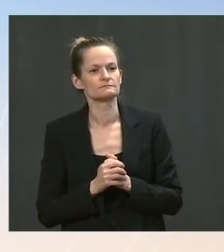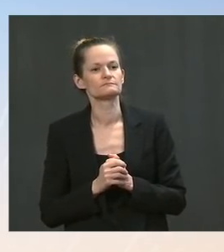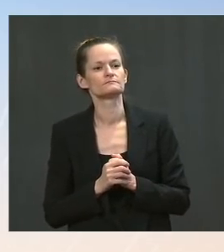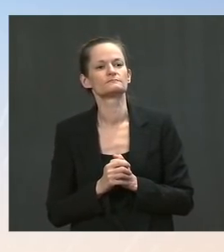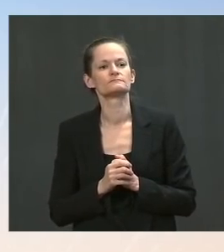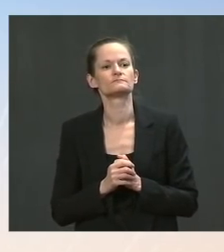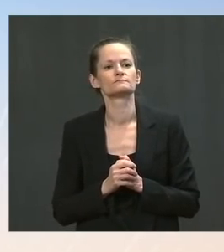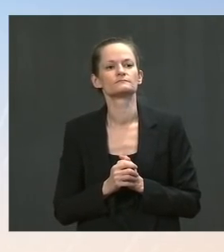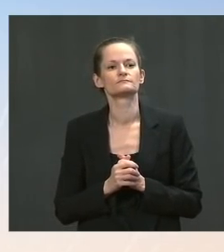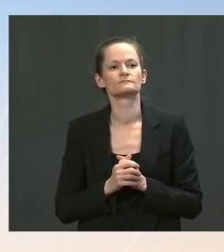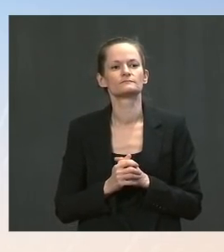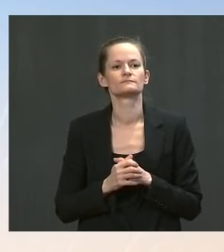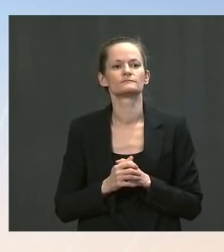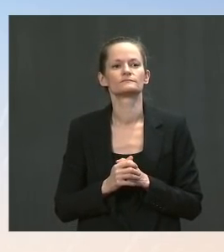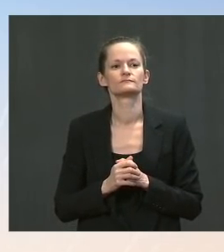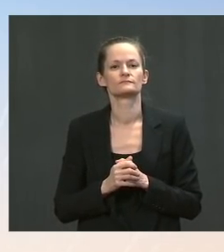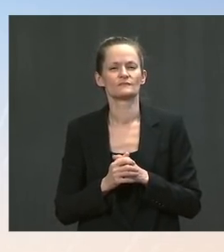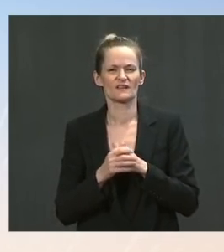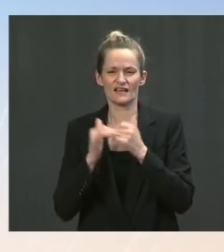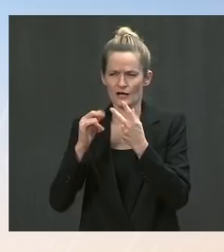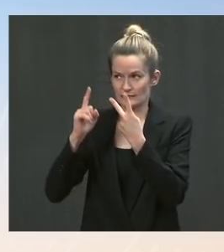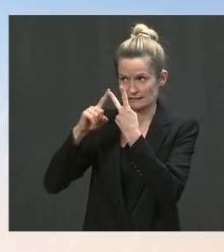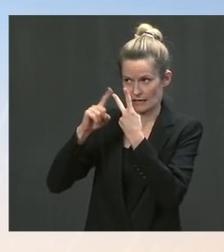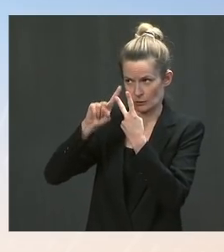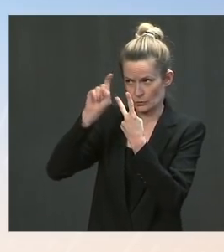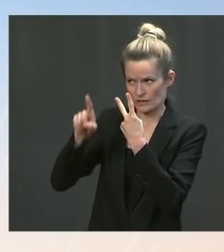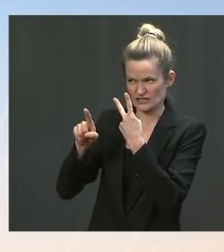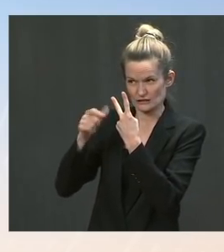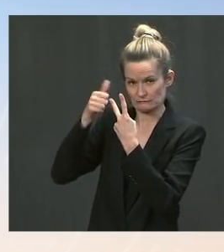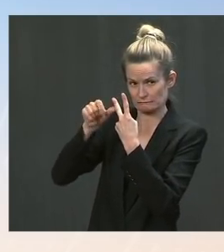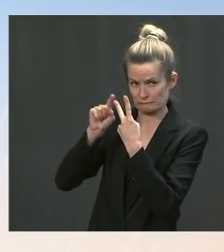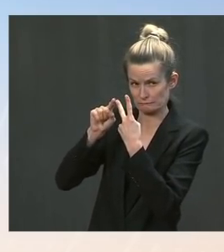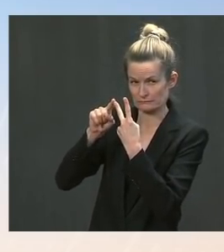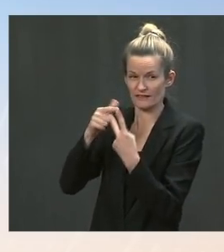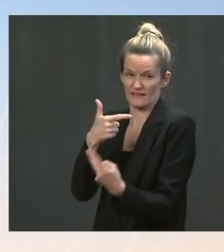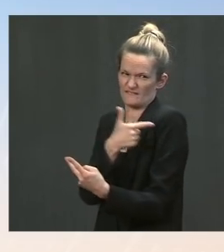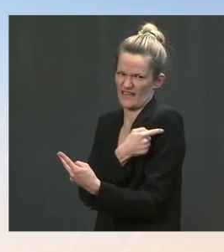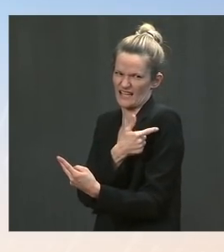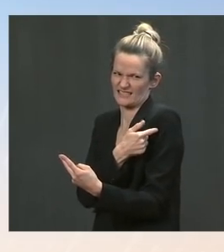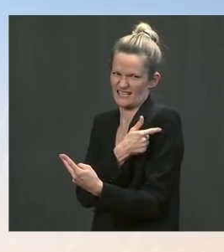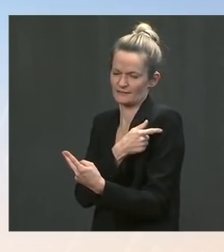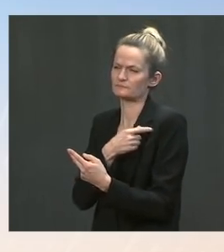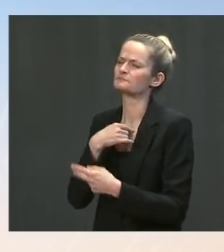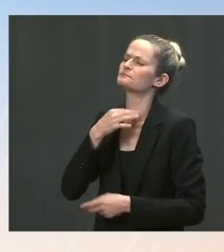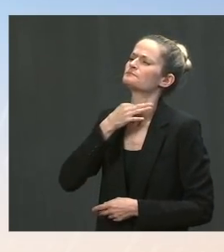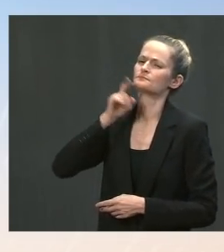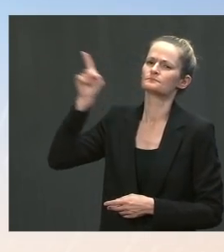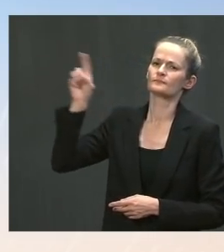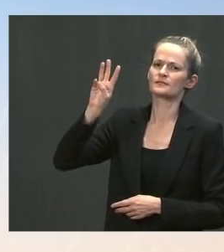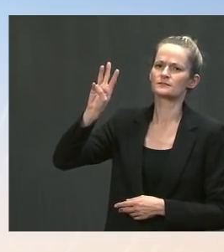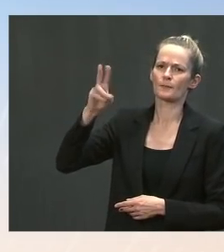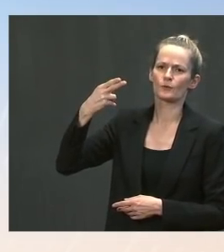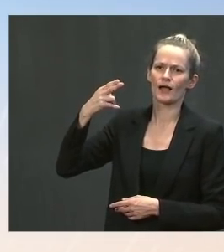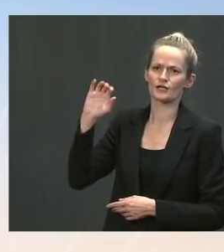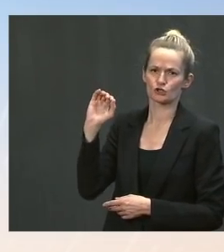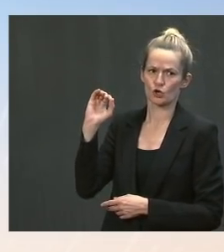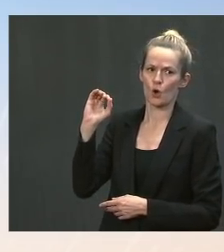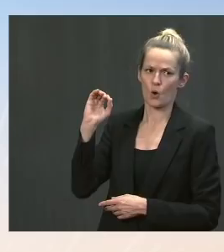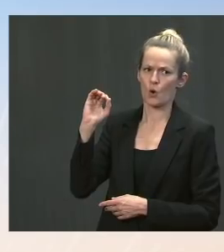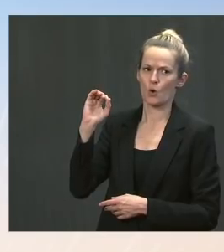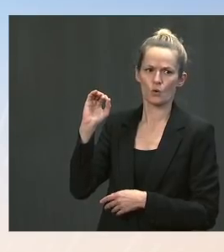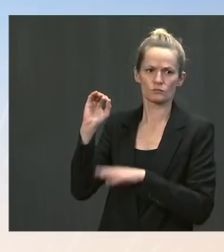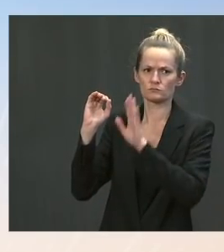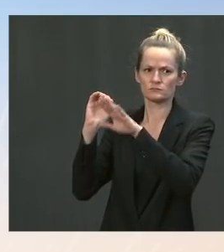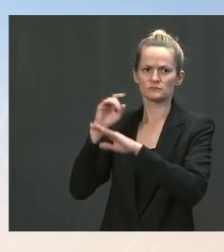the question on WHO urging wealthy countries to not provide booster shots until lower-income countries have had